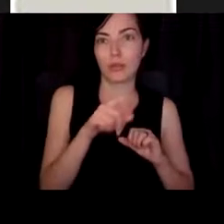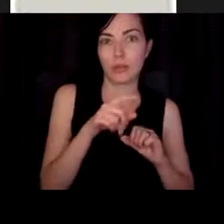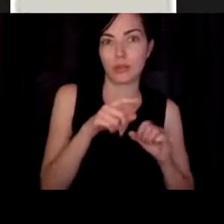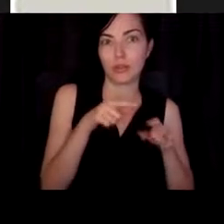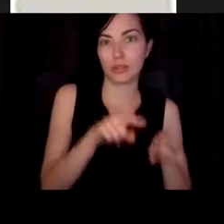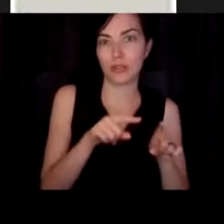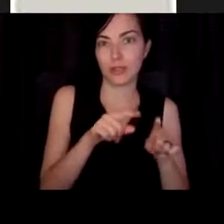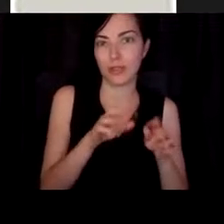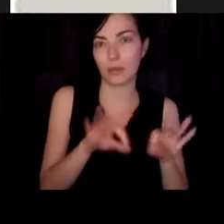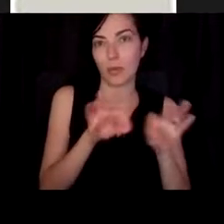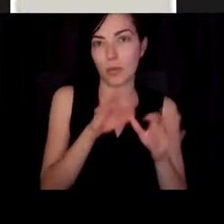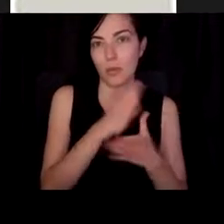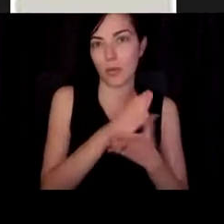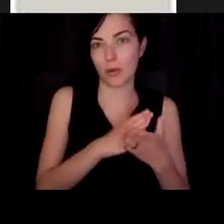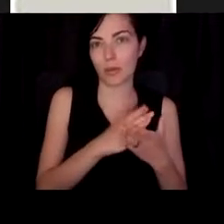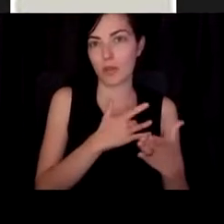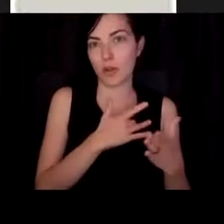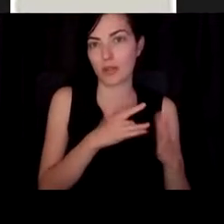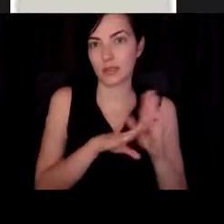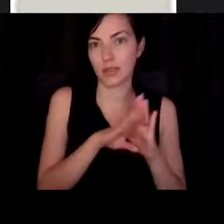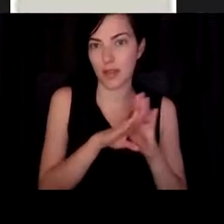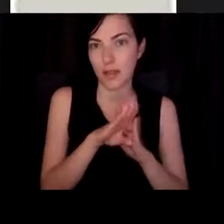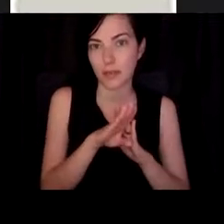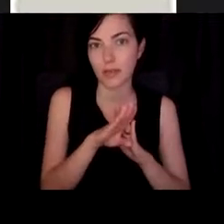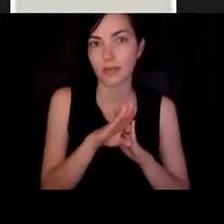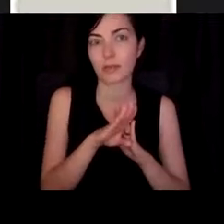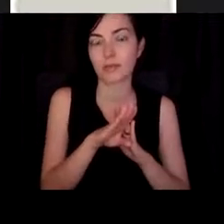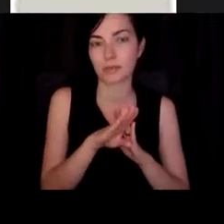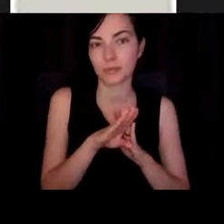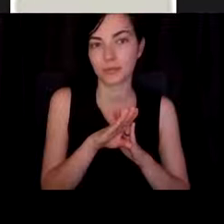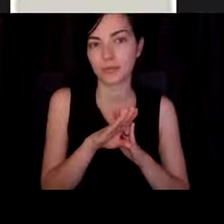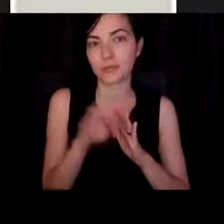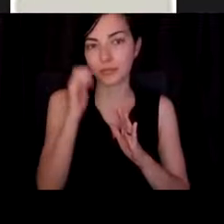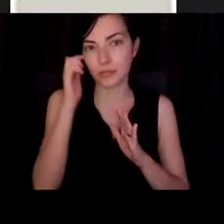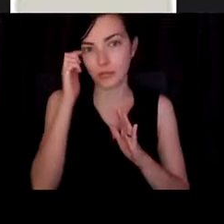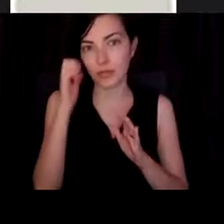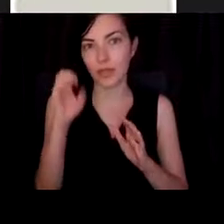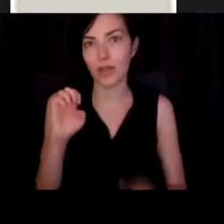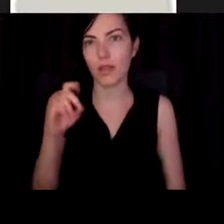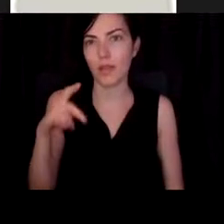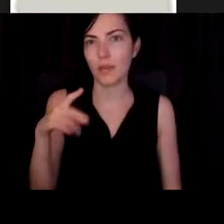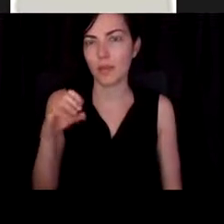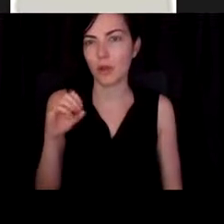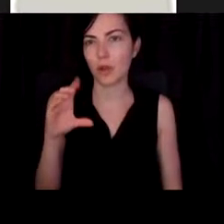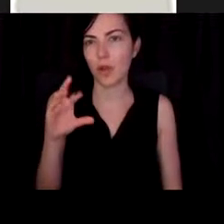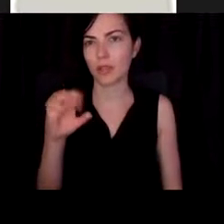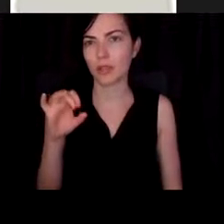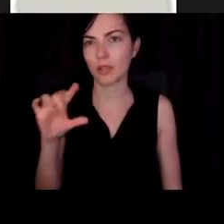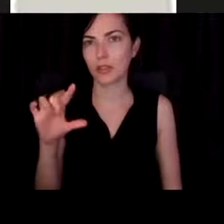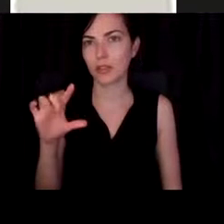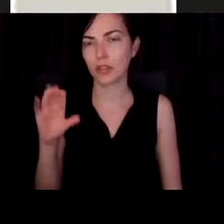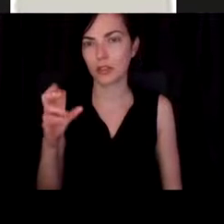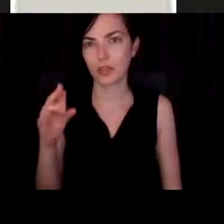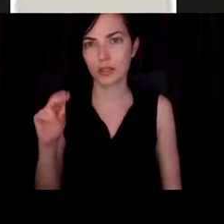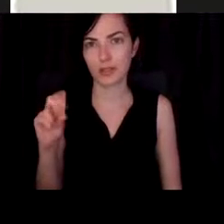this, the septum and these epicardial cushions are called, which forms separating the chambers start to form.